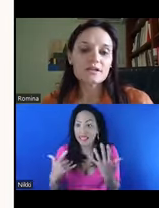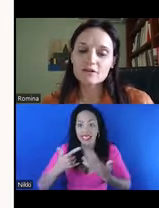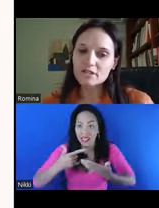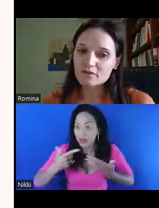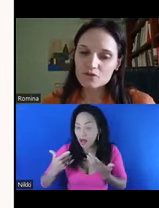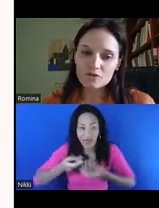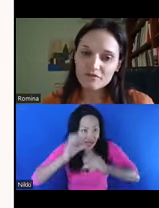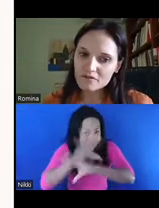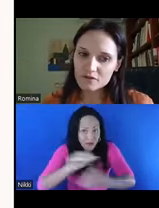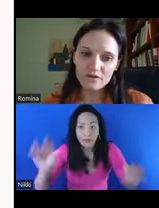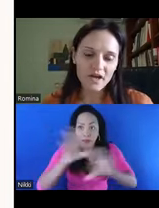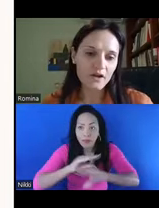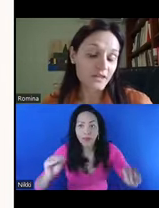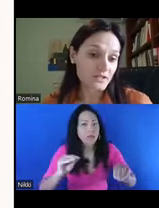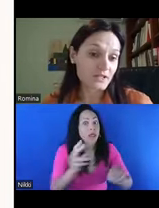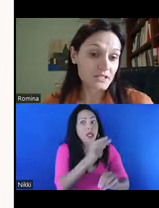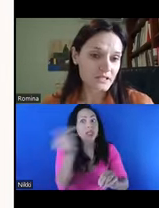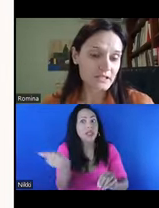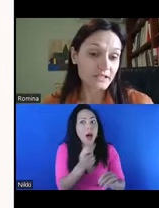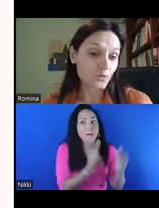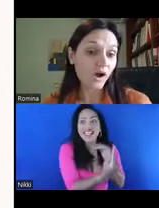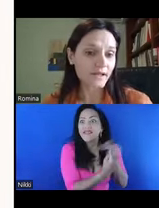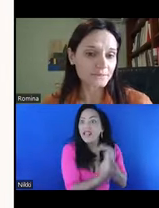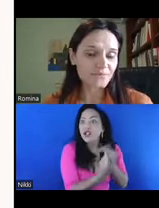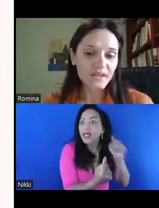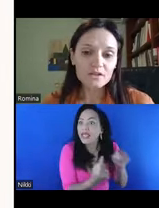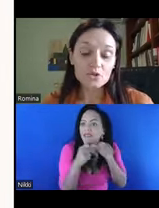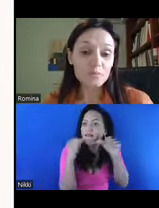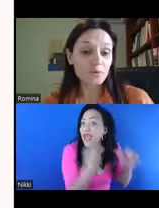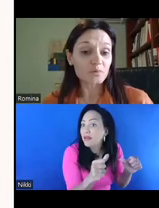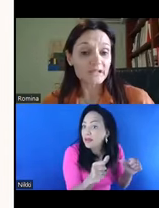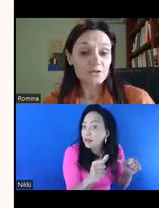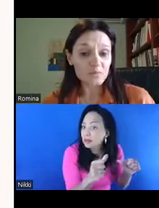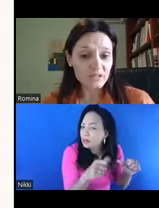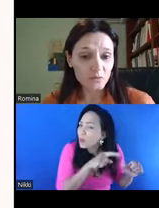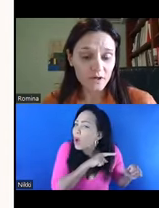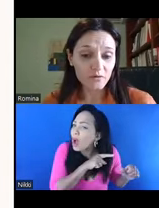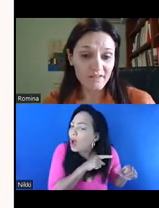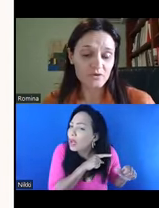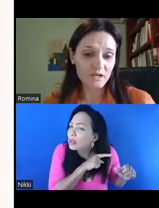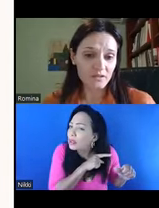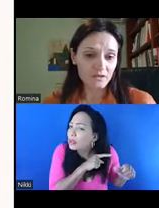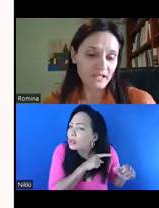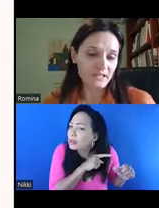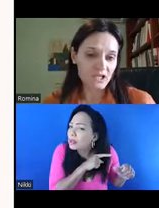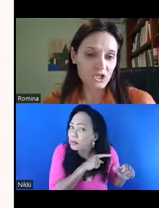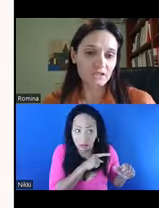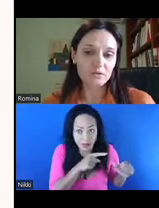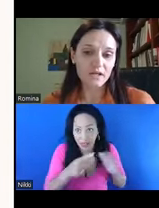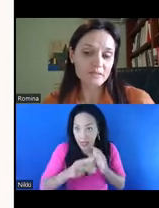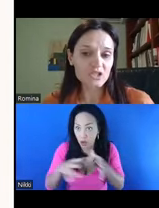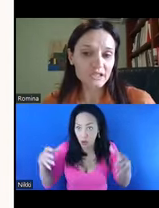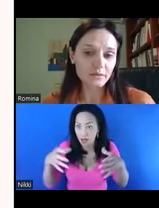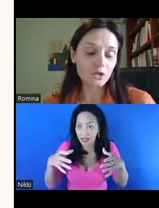Are certain individuals favored over others consistently and why? Do we properly attributed the work of everyone in the organization,